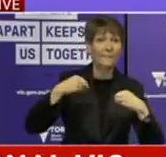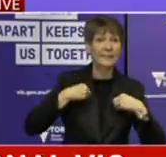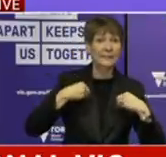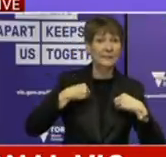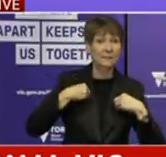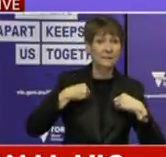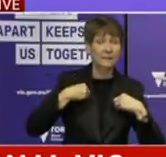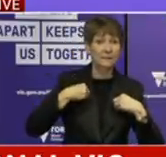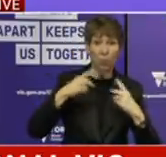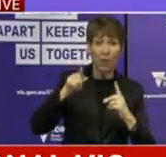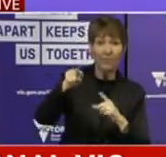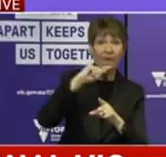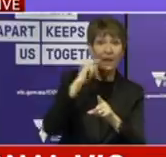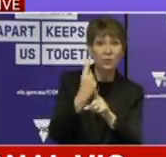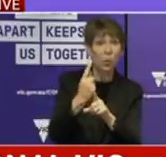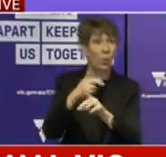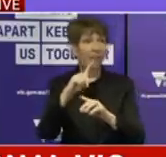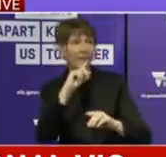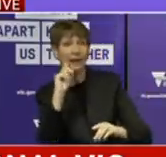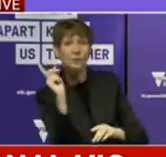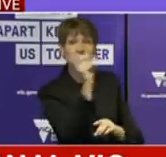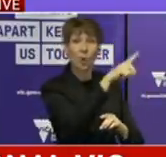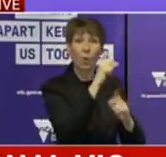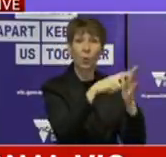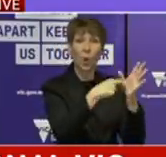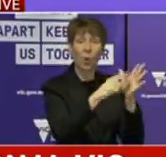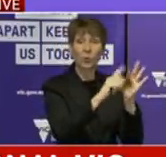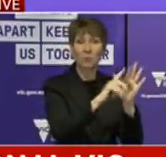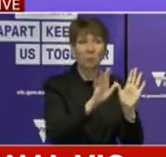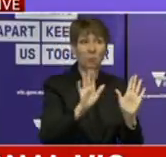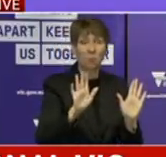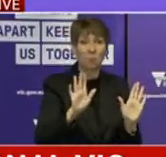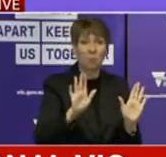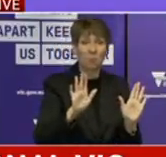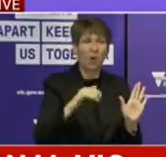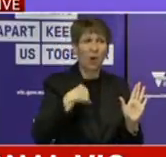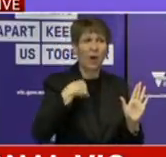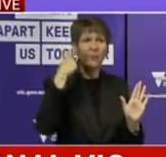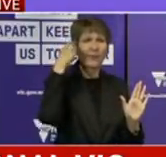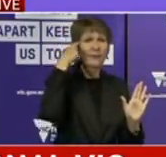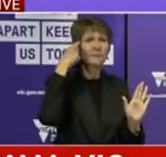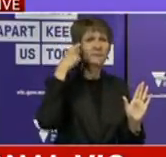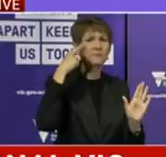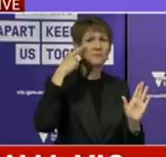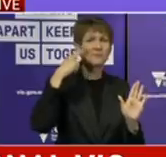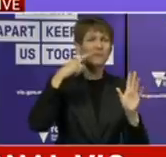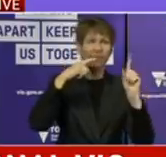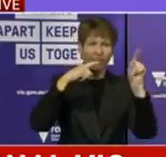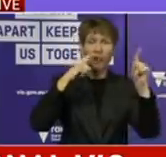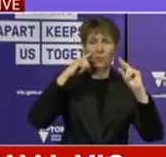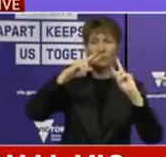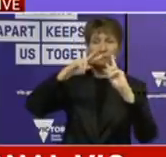I'd be very confident that some of those issues will absolutely be in the minds of the Board and may well